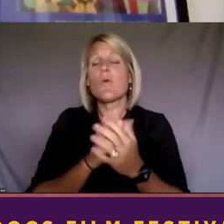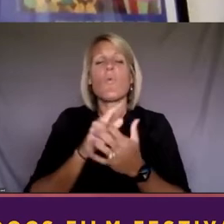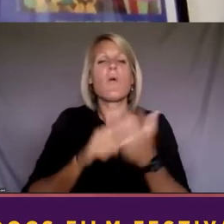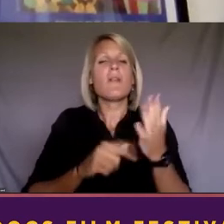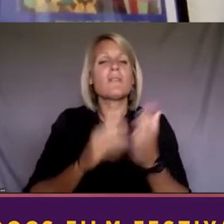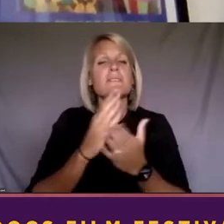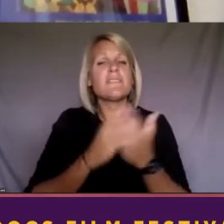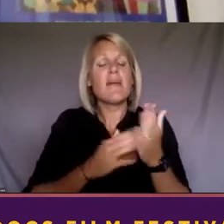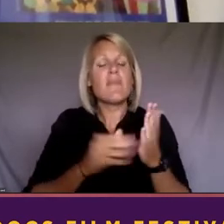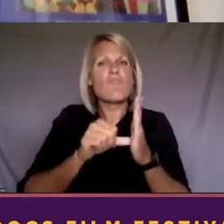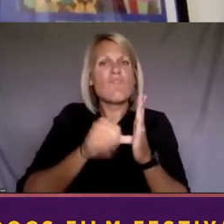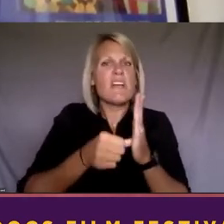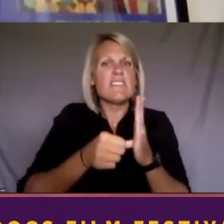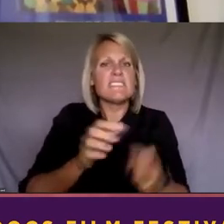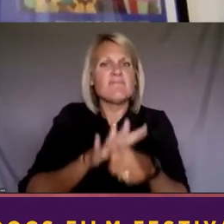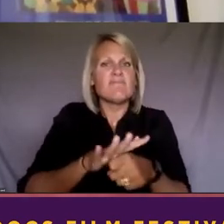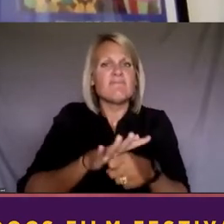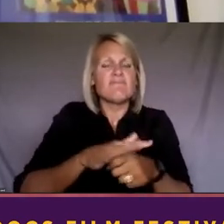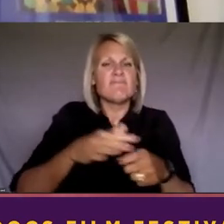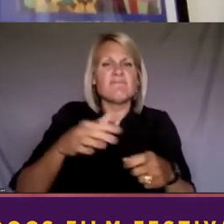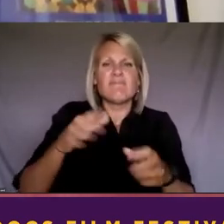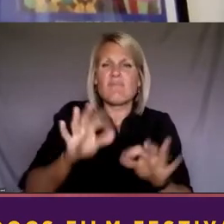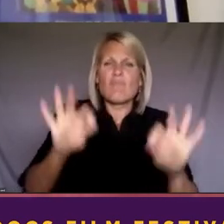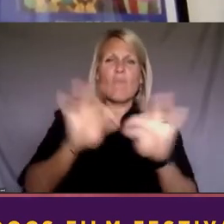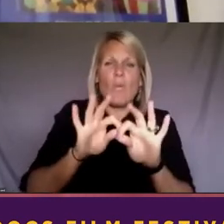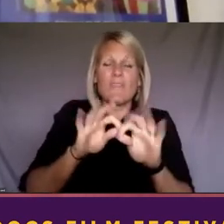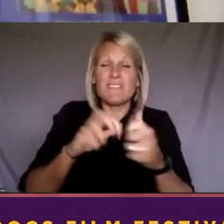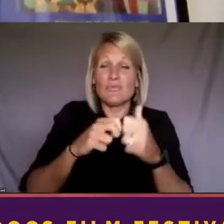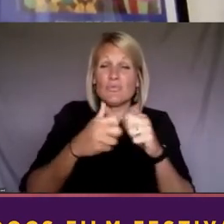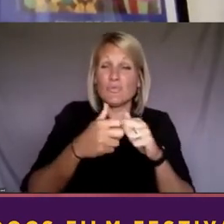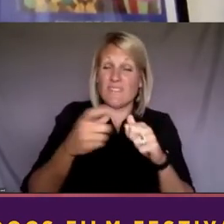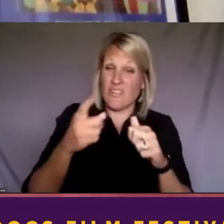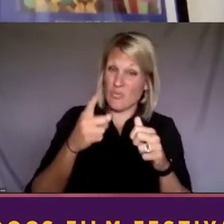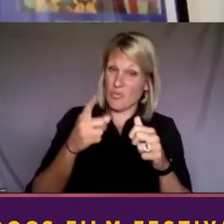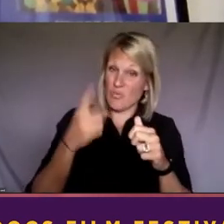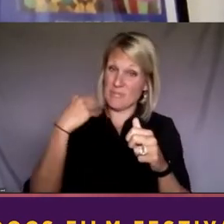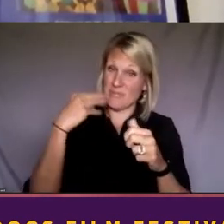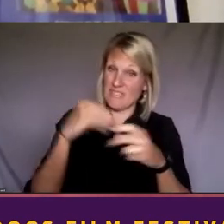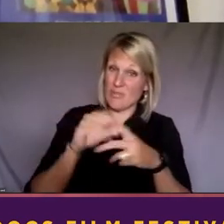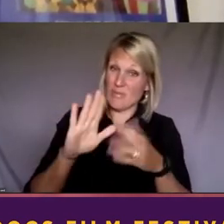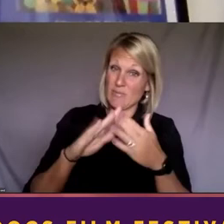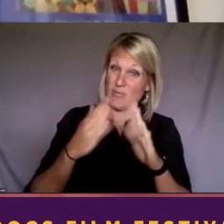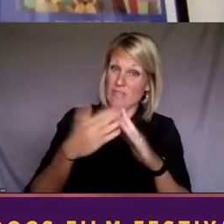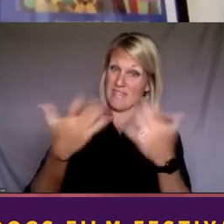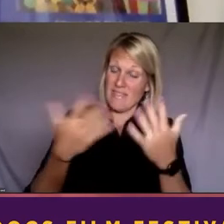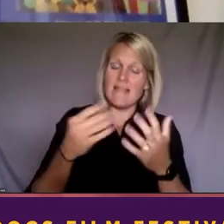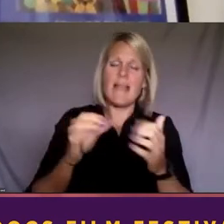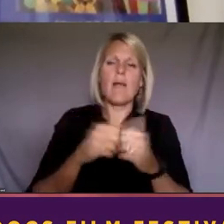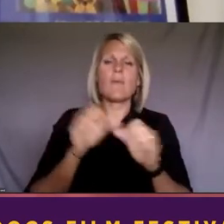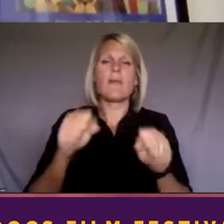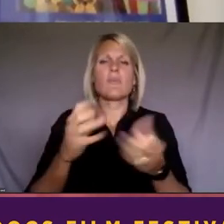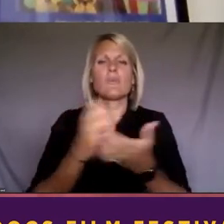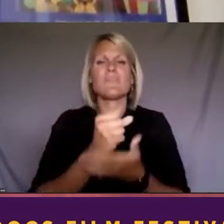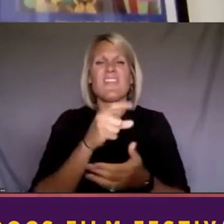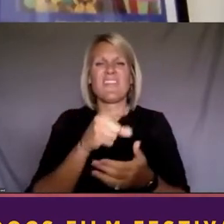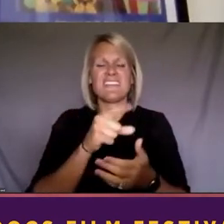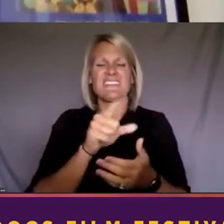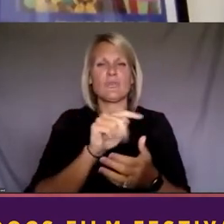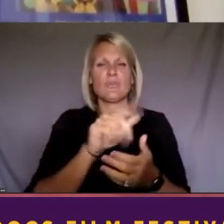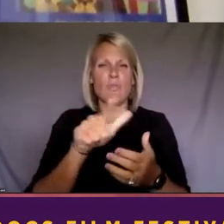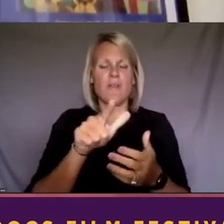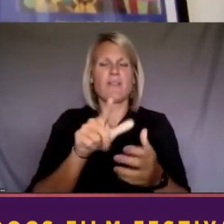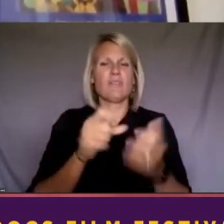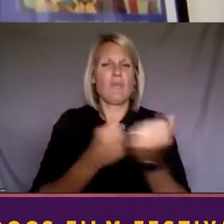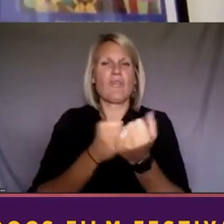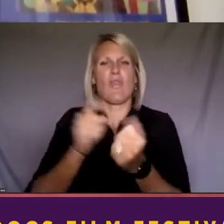that you saw here that are facing your community right now? And how can we leverage this as a tool to support the work you're doing? So